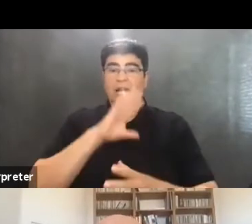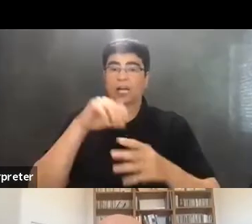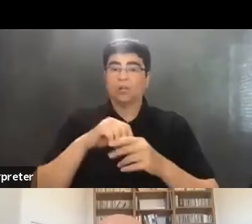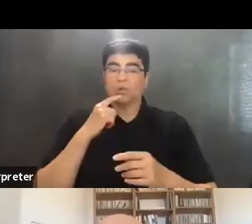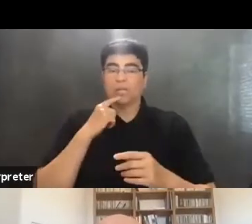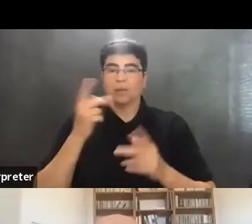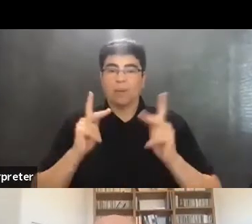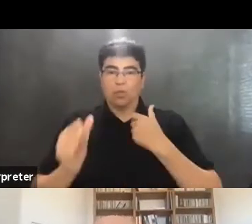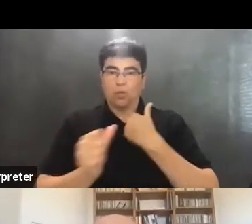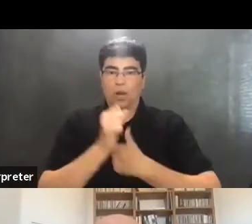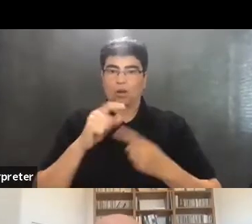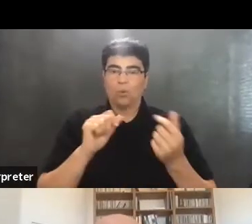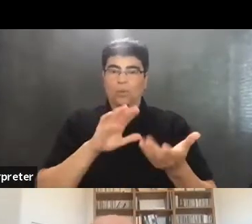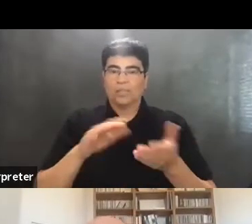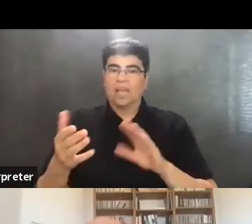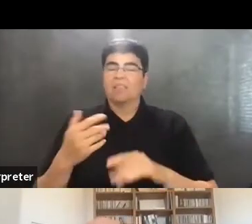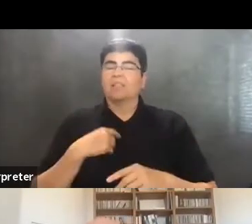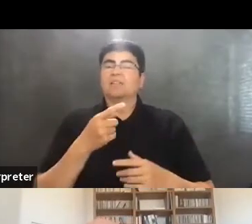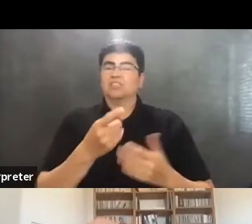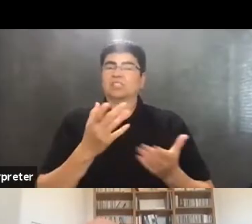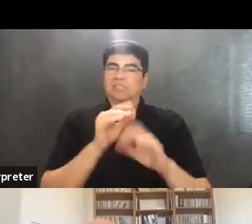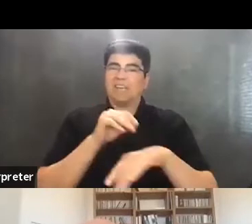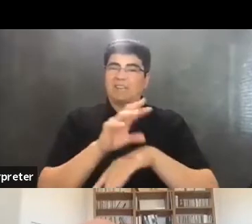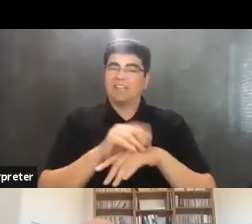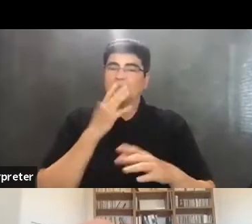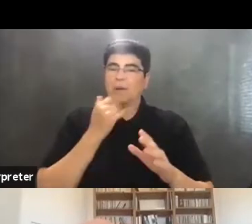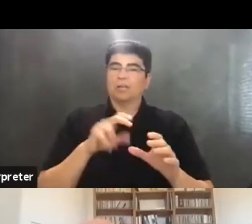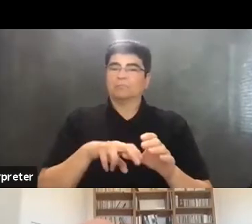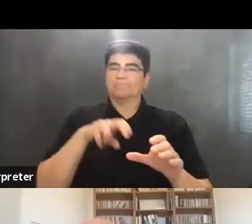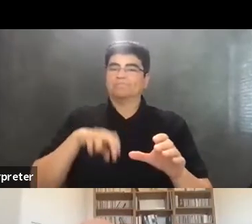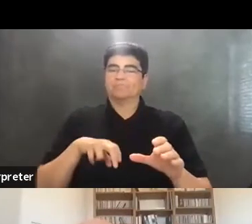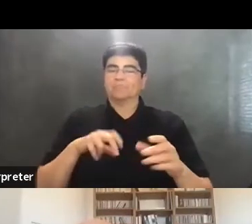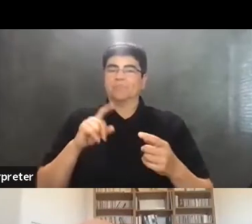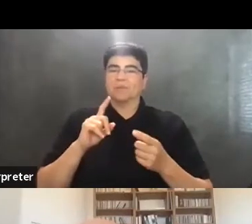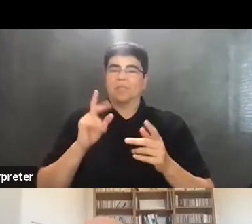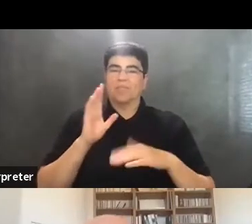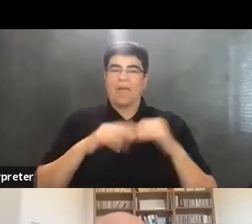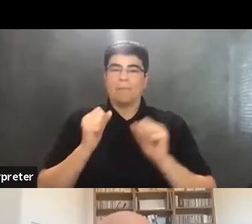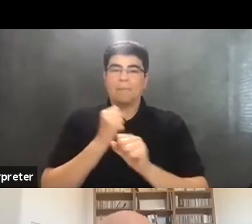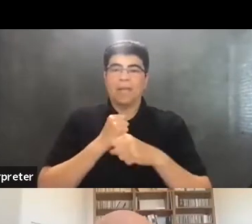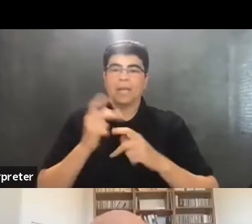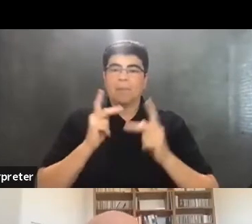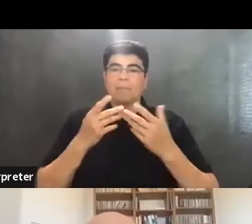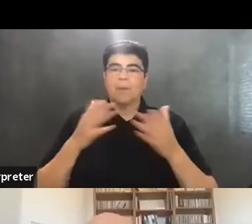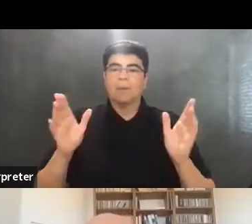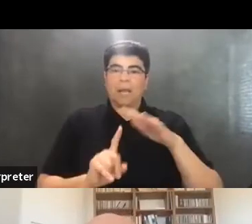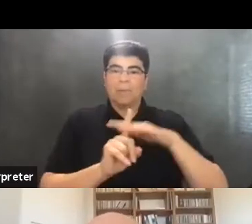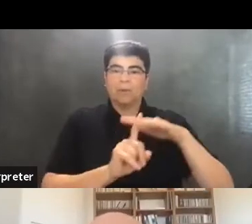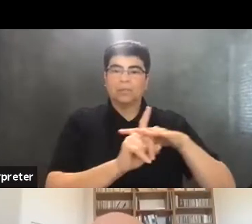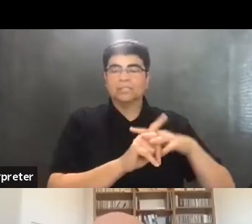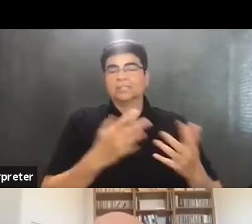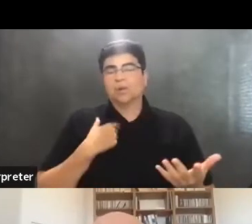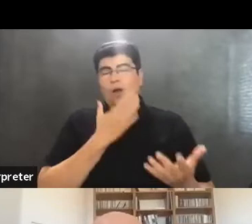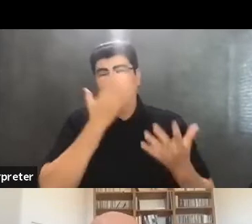threat, and she's been advised to step back as a consequence from making any public appearances for the moment. So unfortunately,